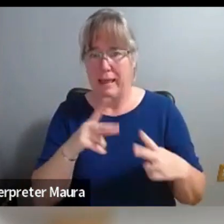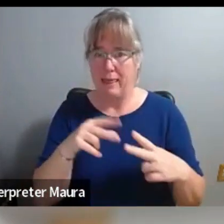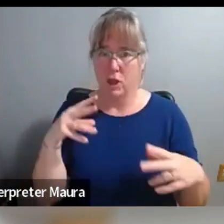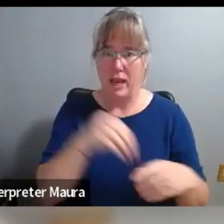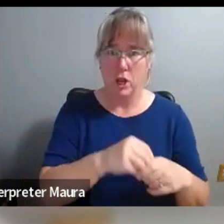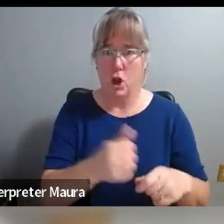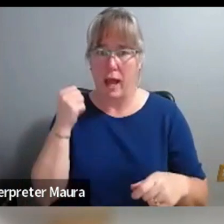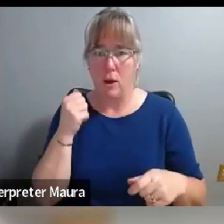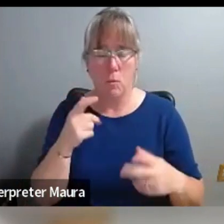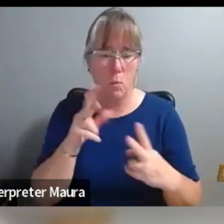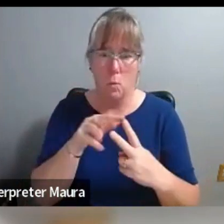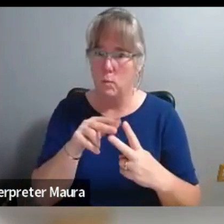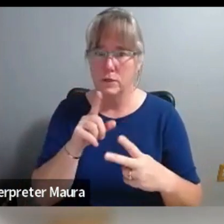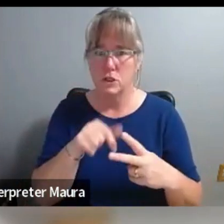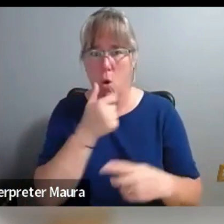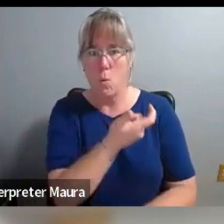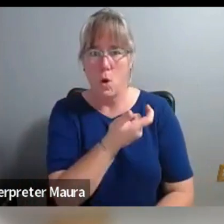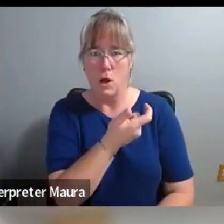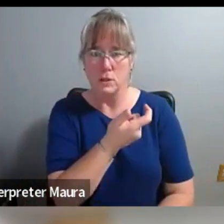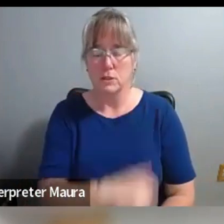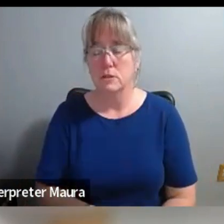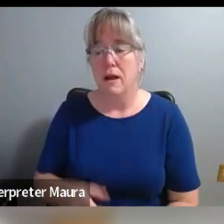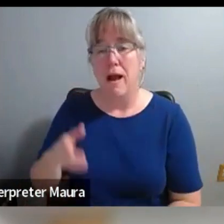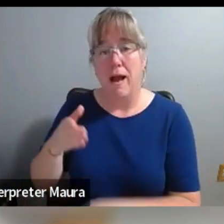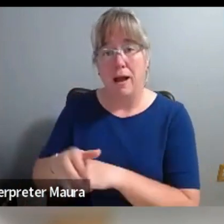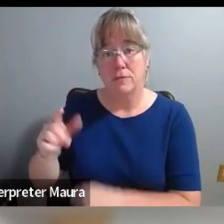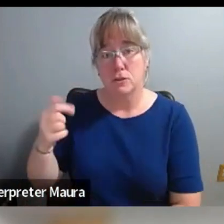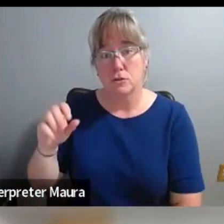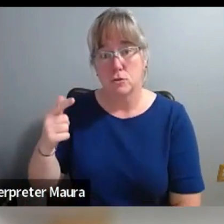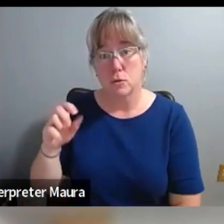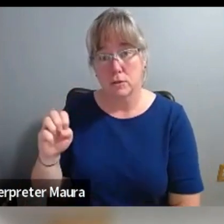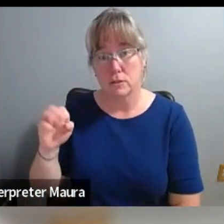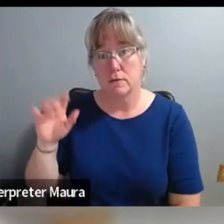change, anybody standing on the sidelines is not helping.